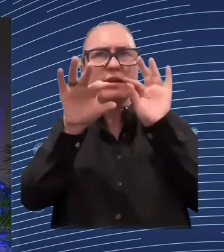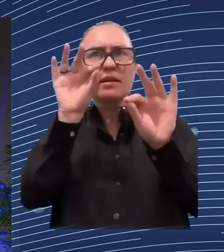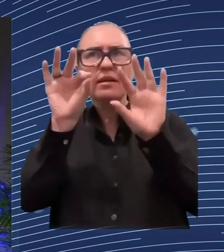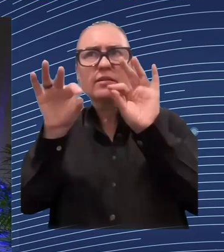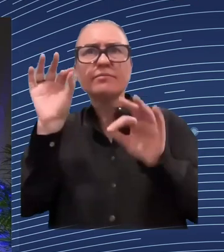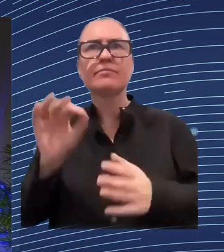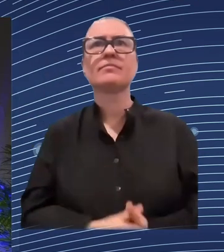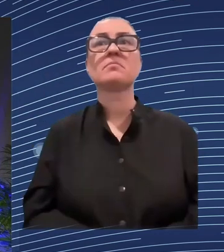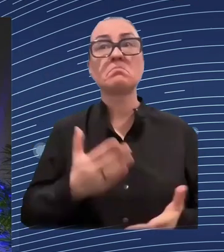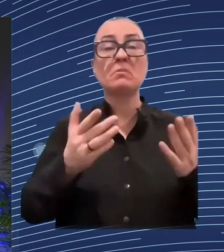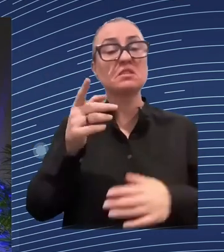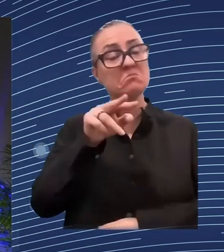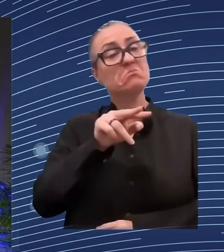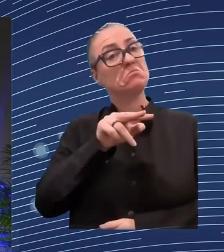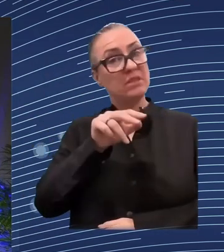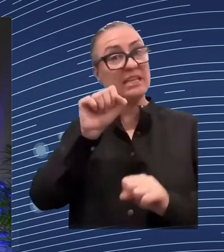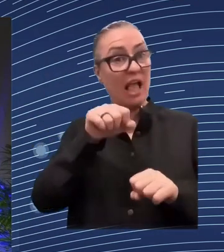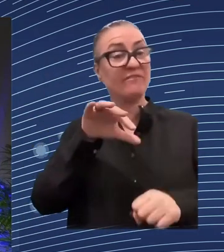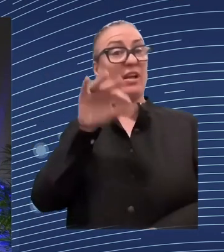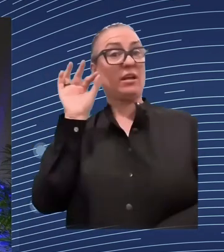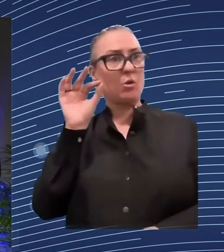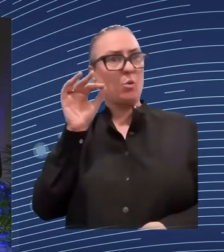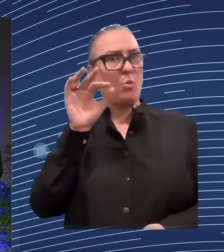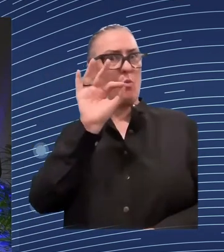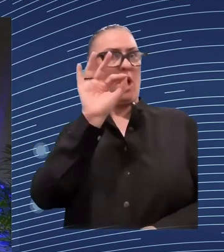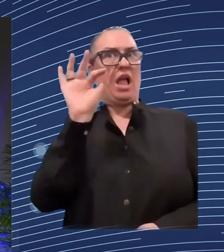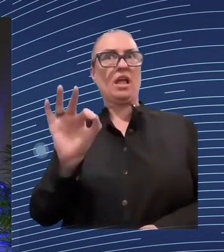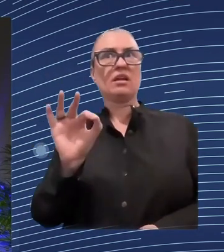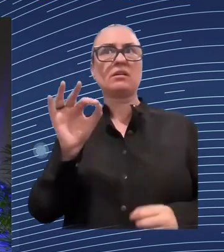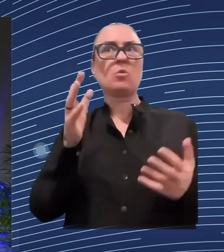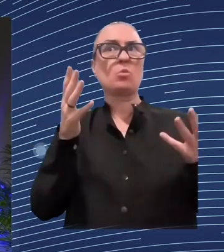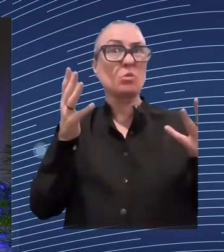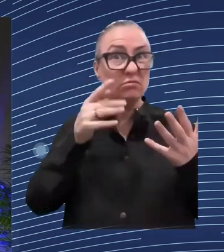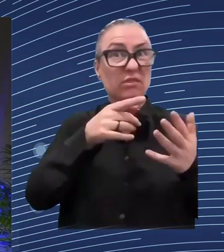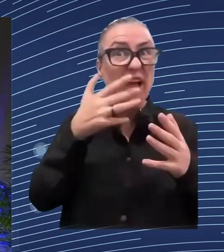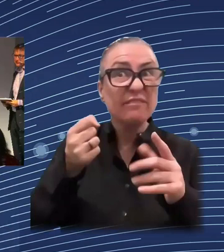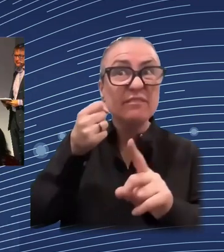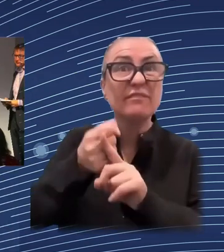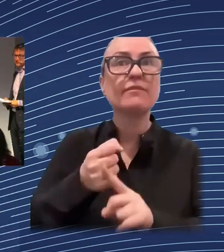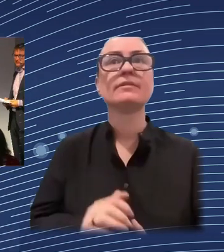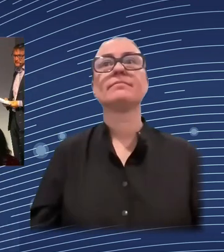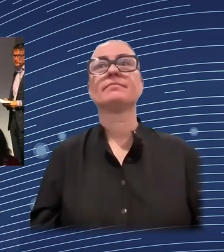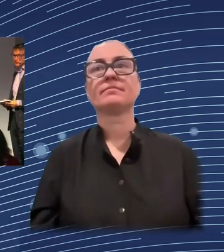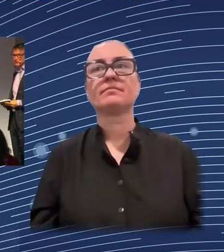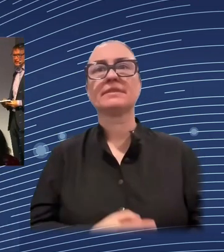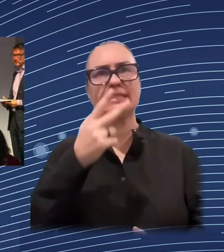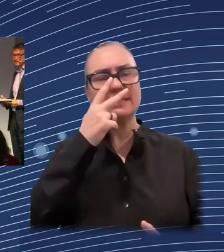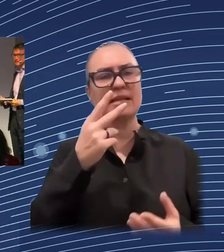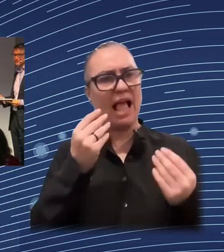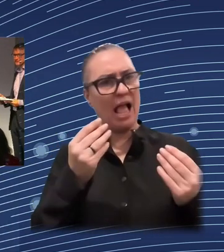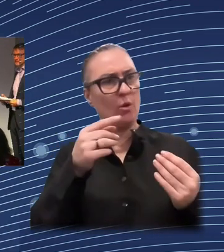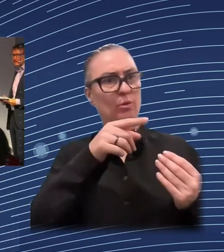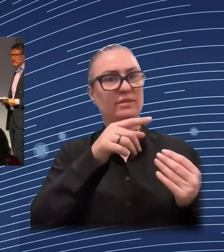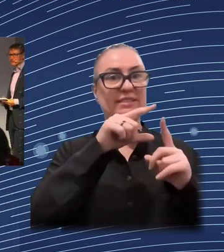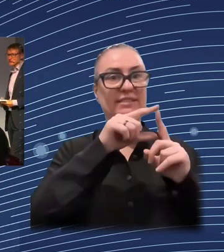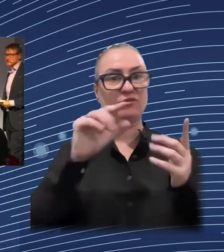We wanted to have a poll, Slido poll, for you to tell us what are